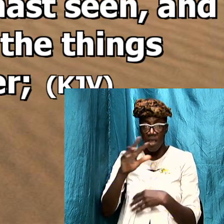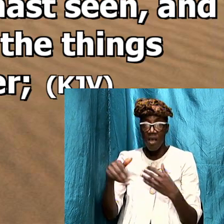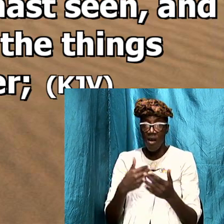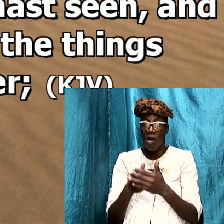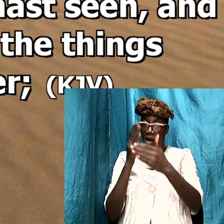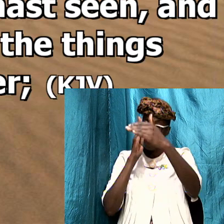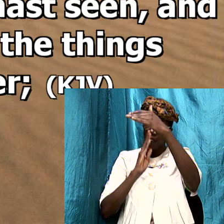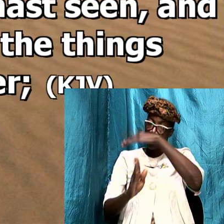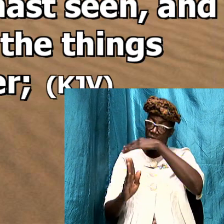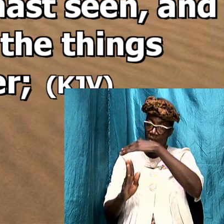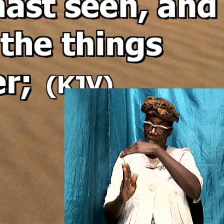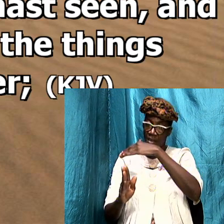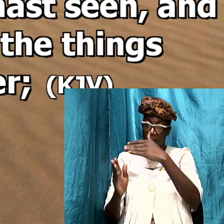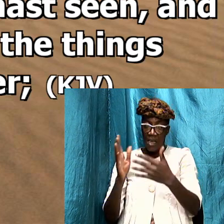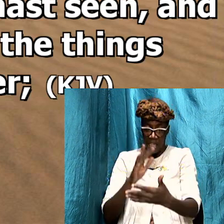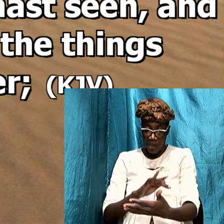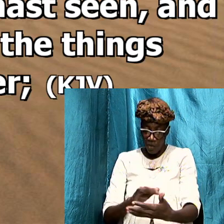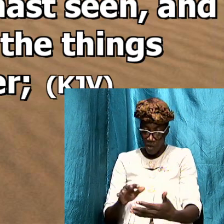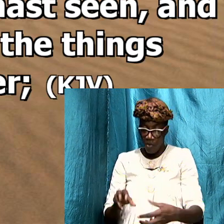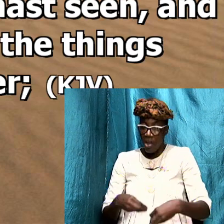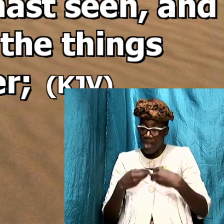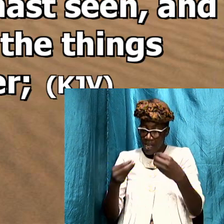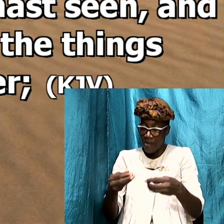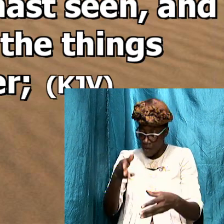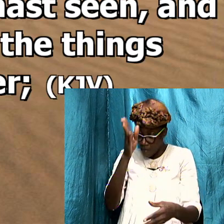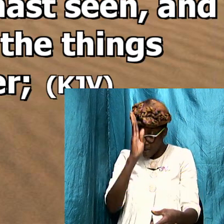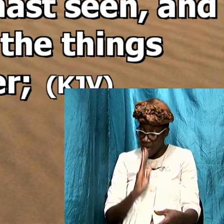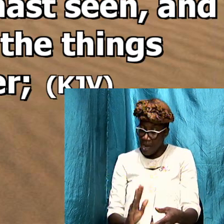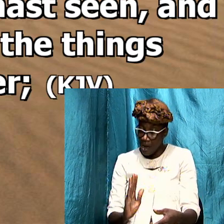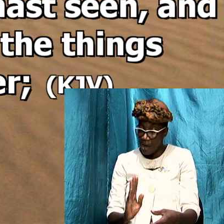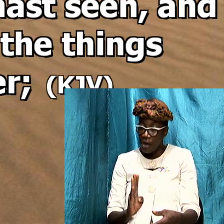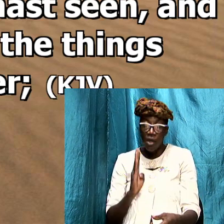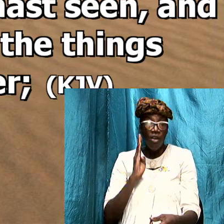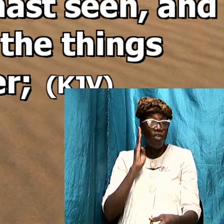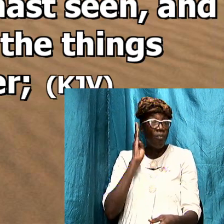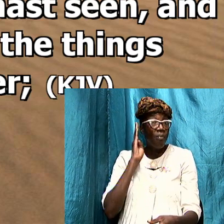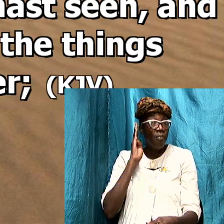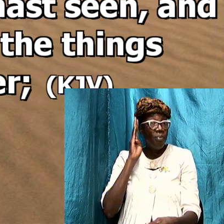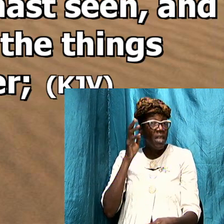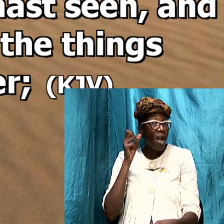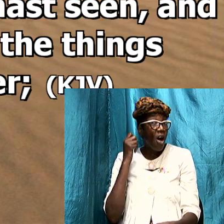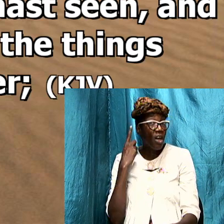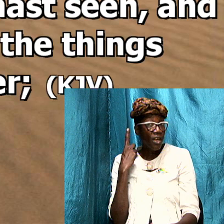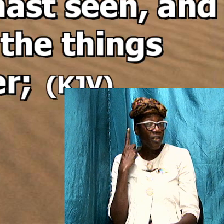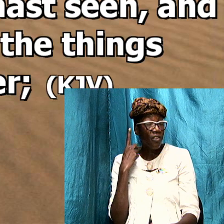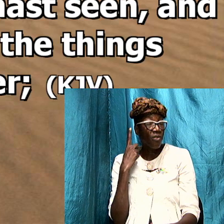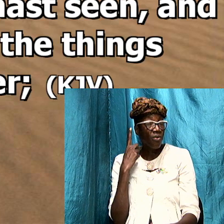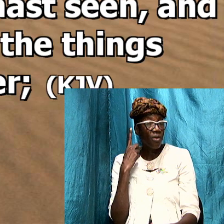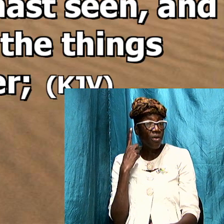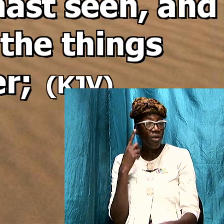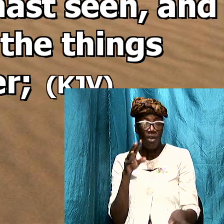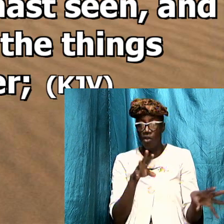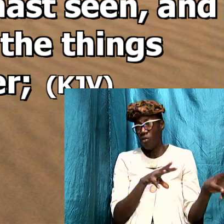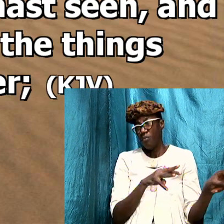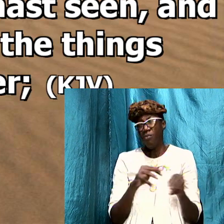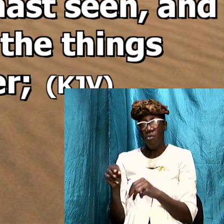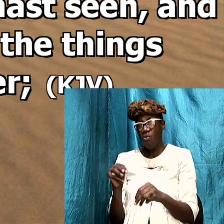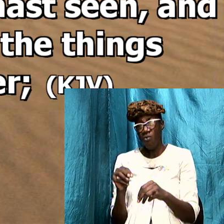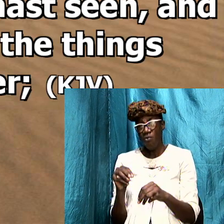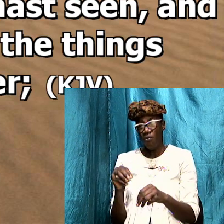scripture was given by God to be understood so let us get away from the notion